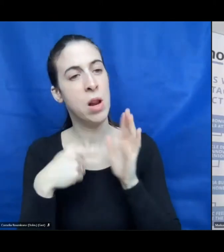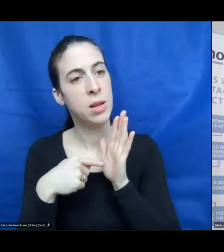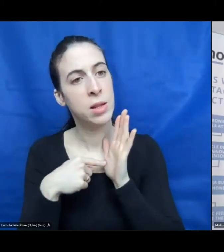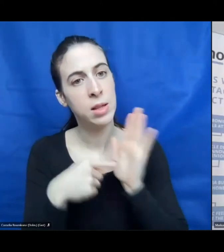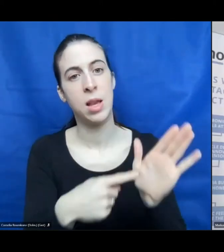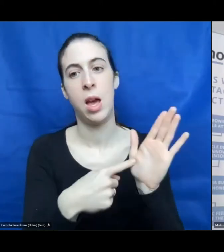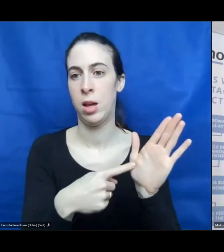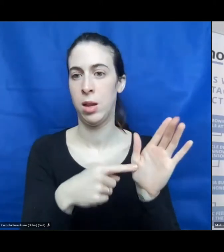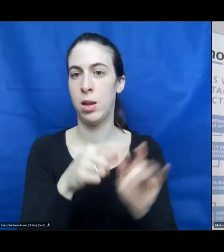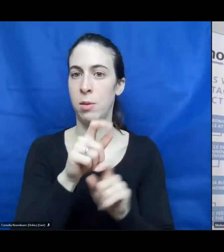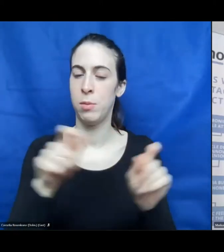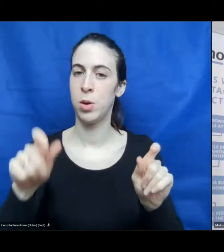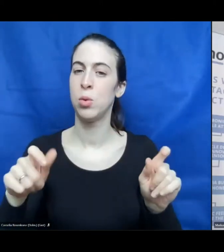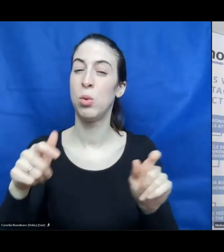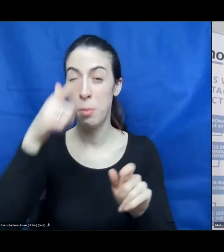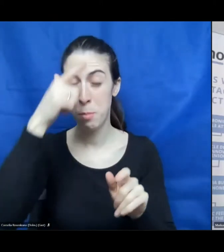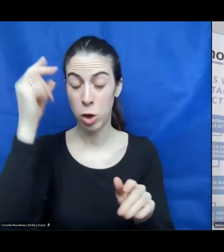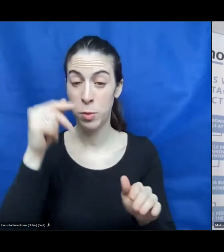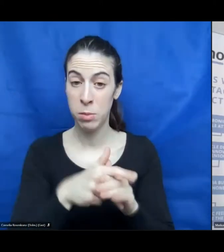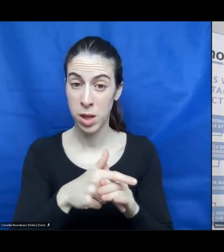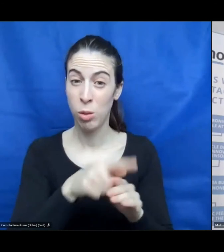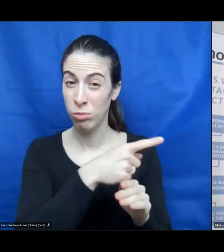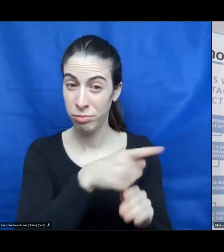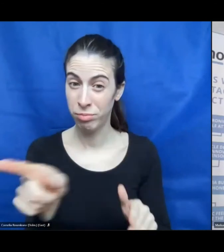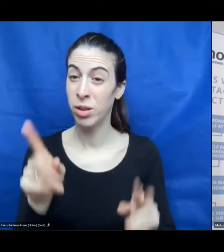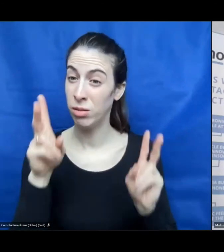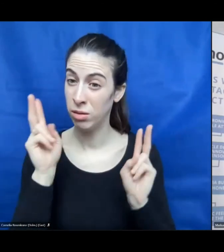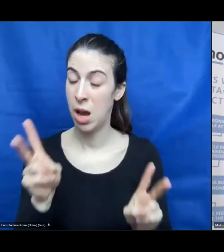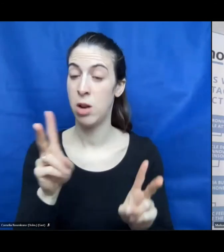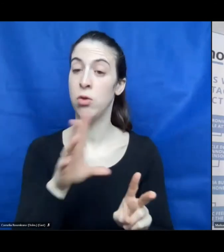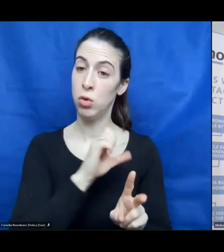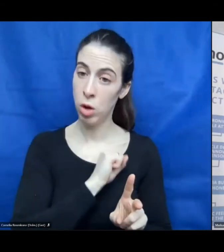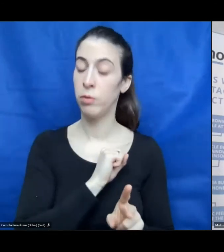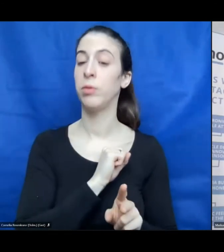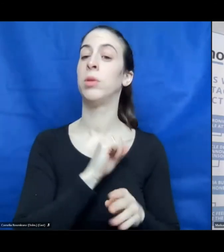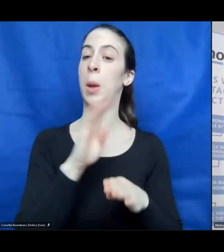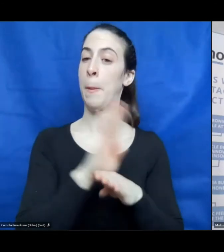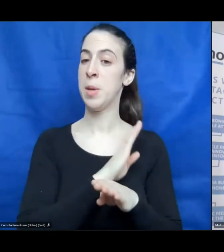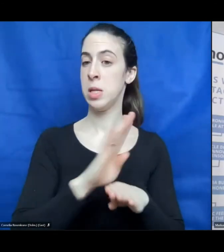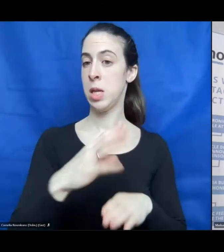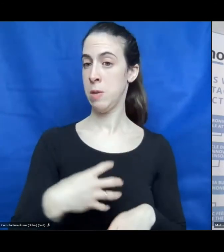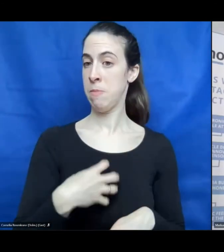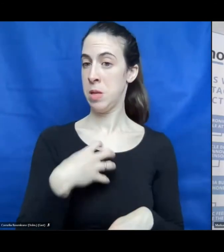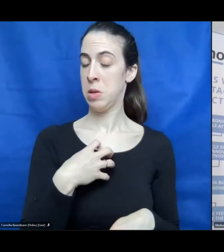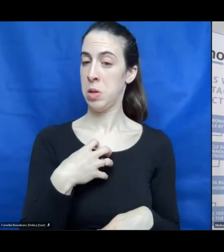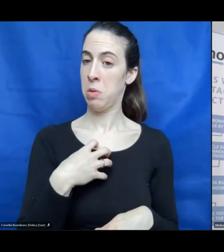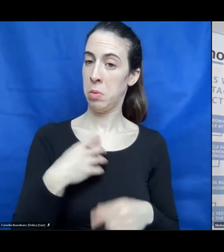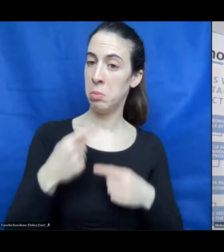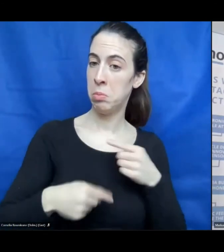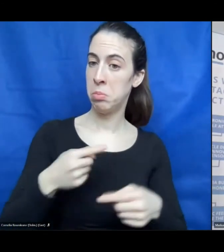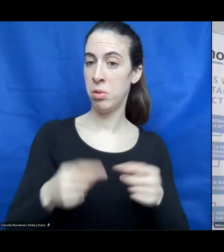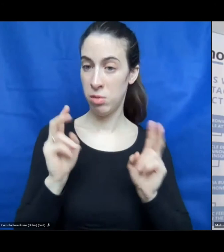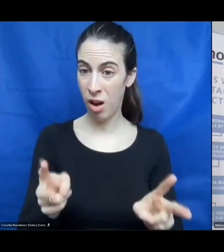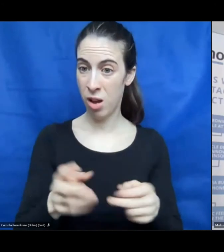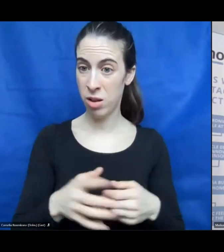individuals with disabilities who can run a business very successfully. And we want to break these